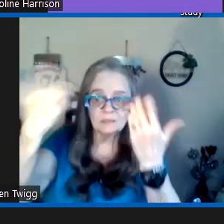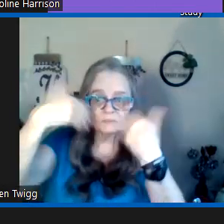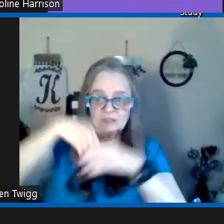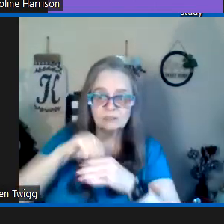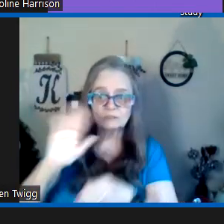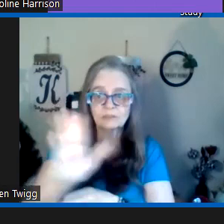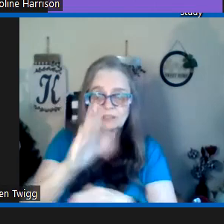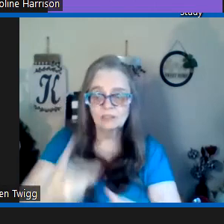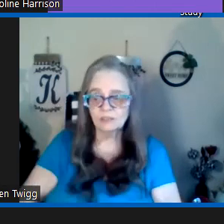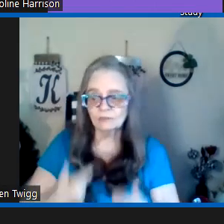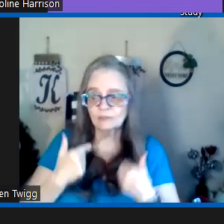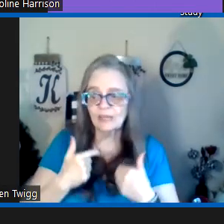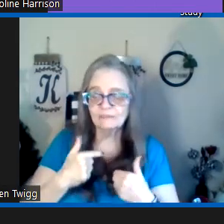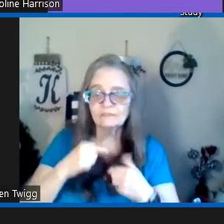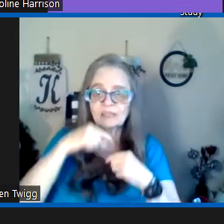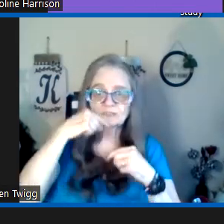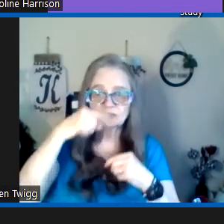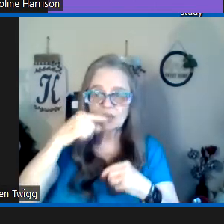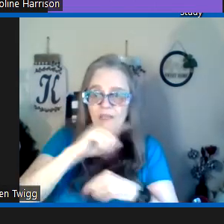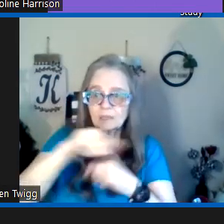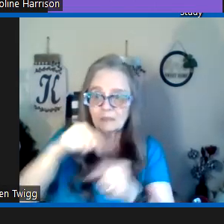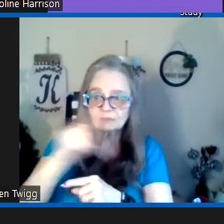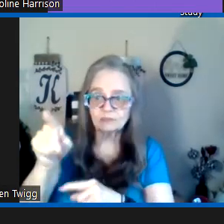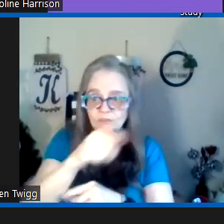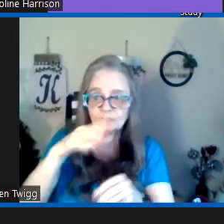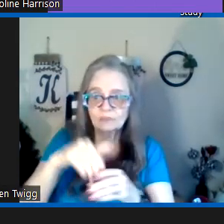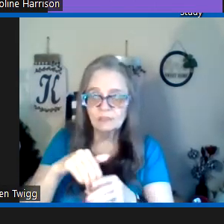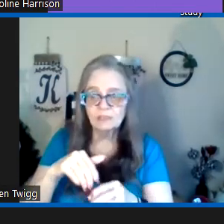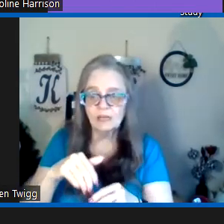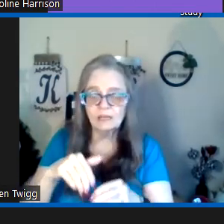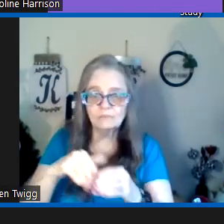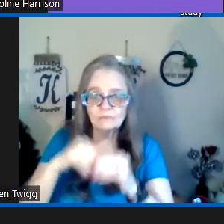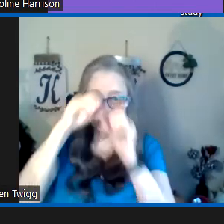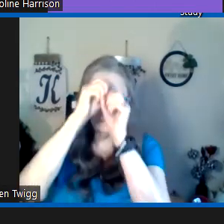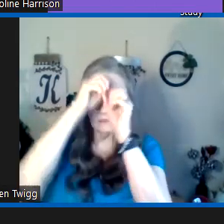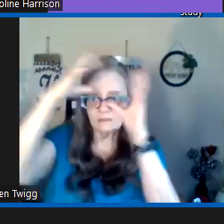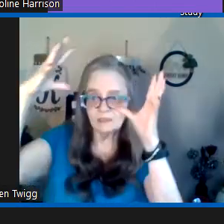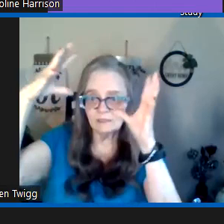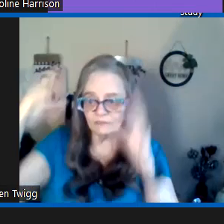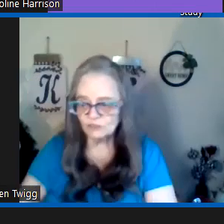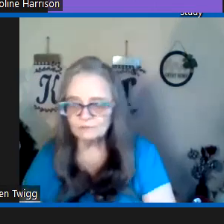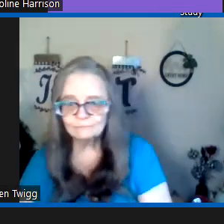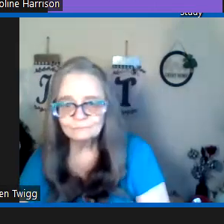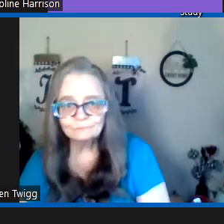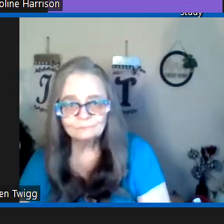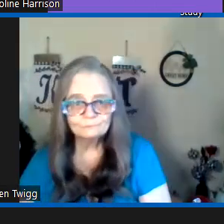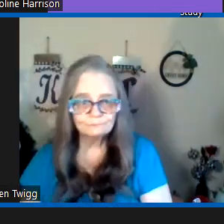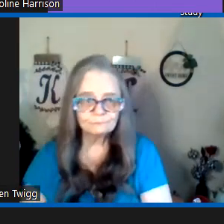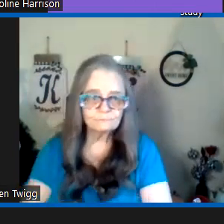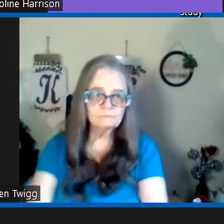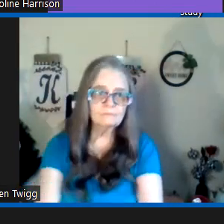allow to come into your life and to talk about you uh in in a vision